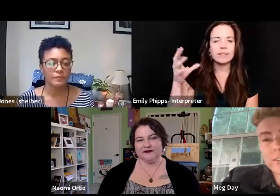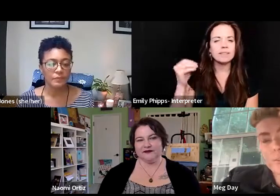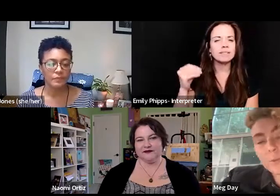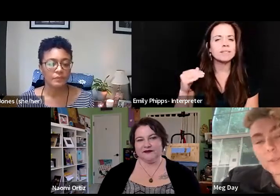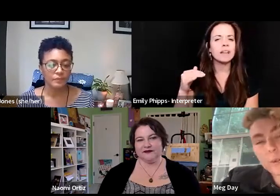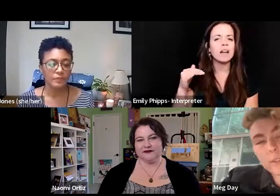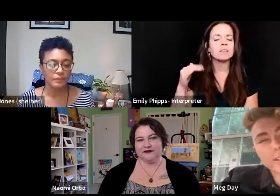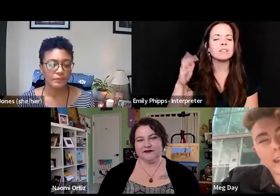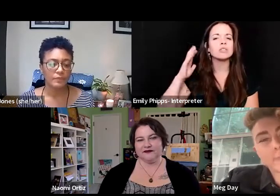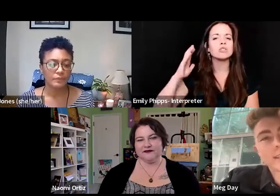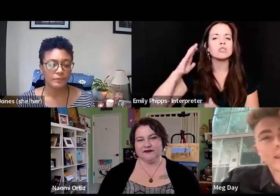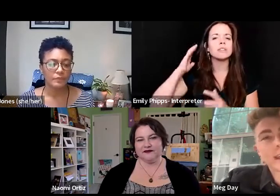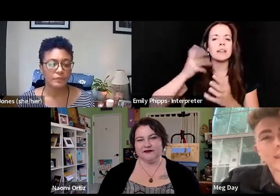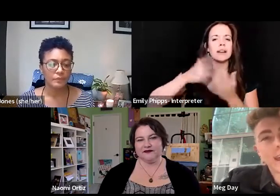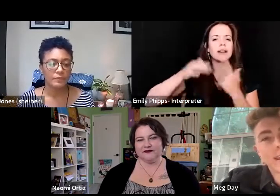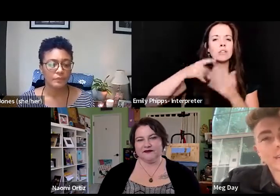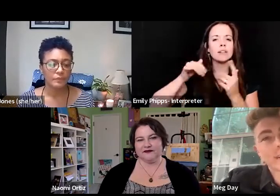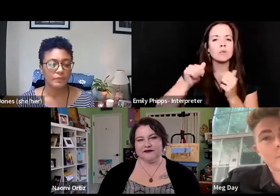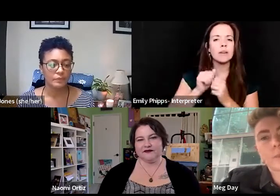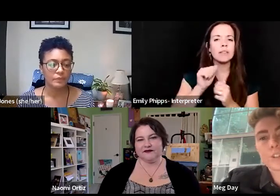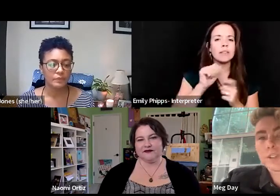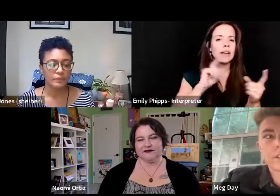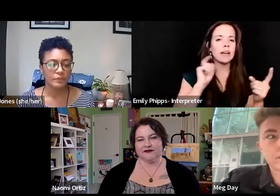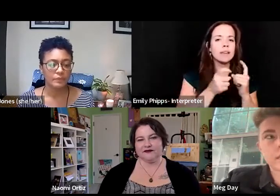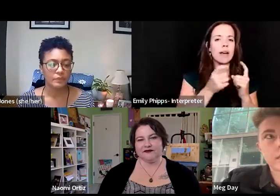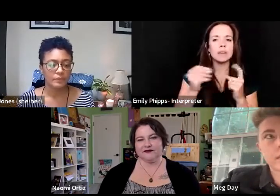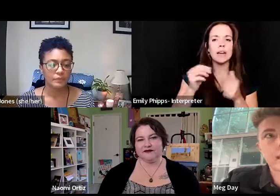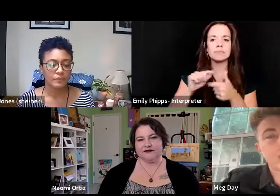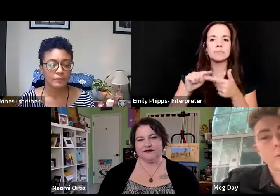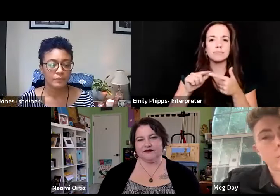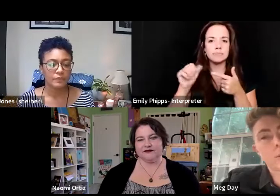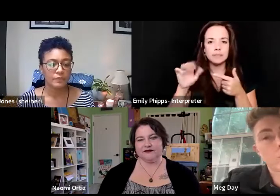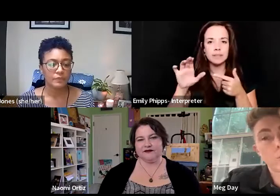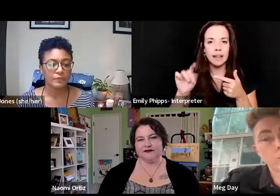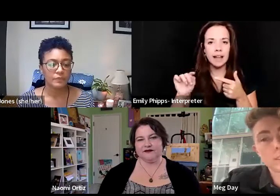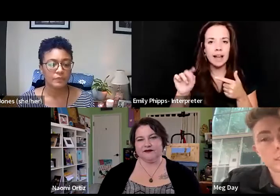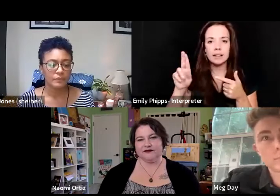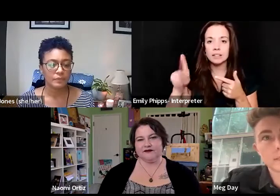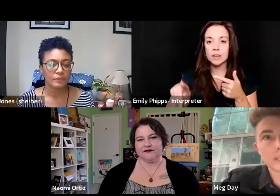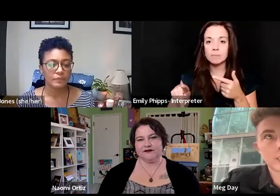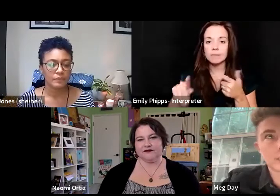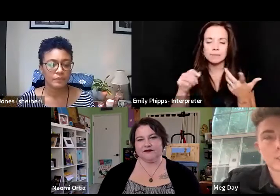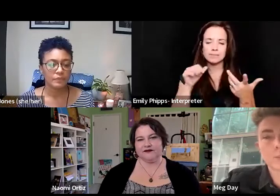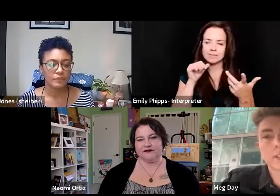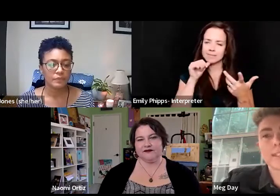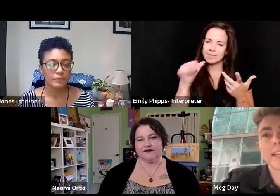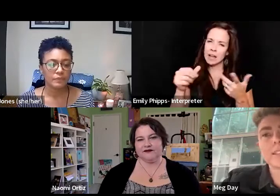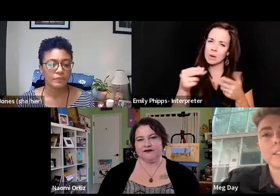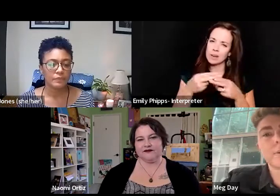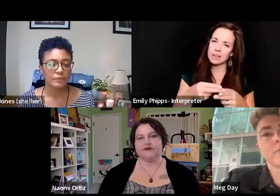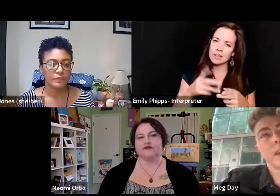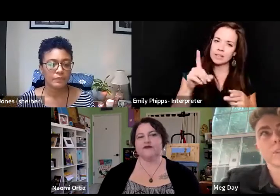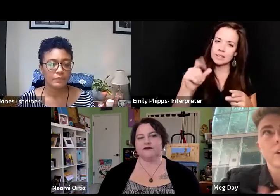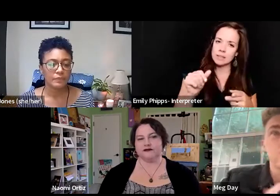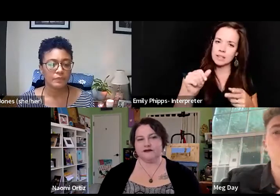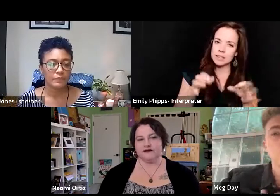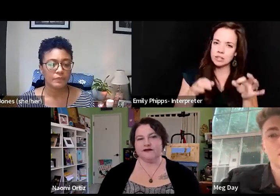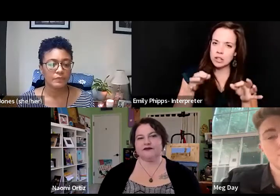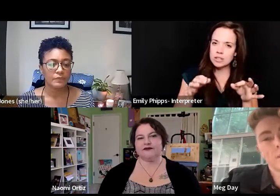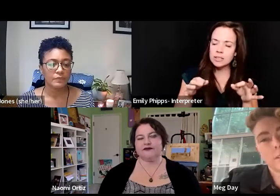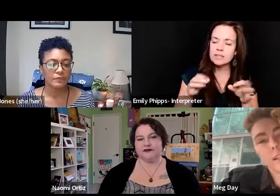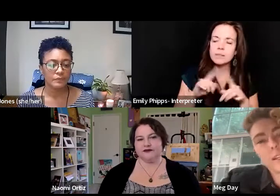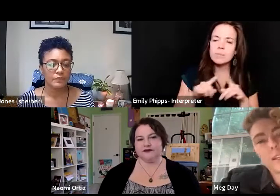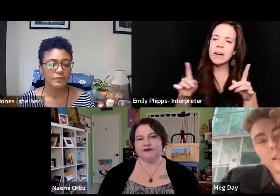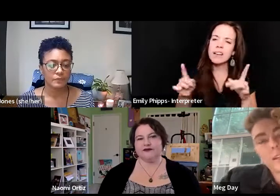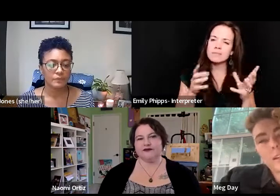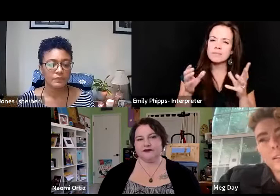interactions also with ADEPT and ACT UP, which are not what I would call disability justice organizations, but rather cohorts